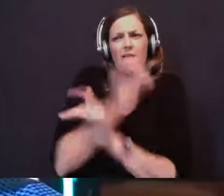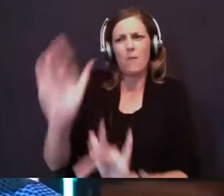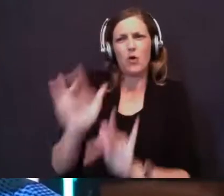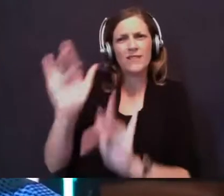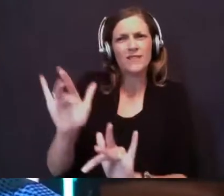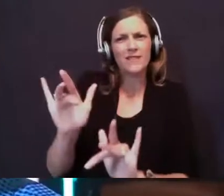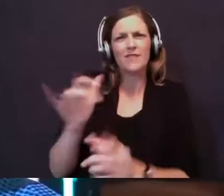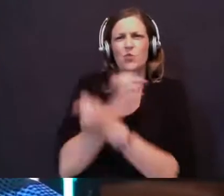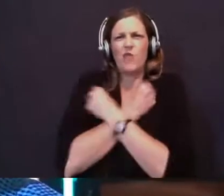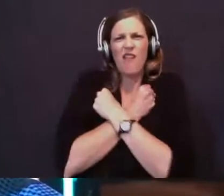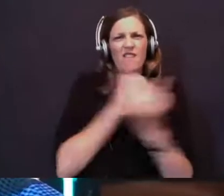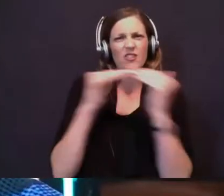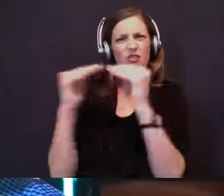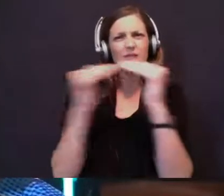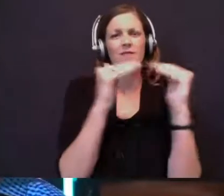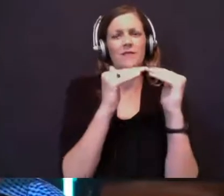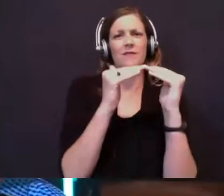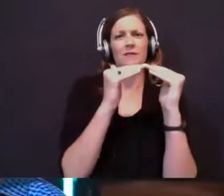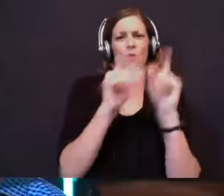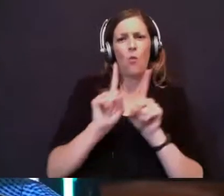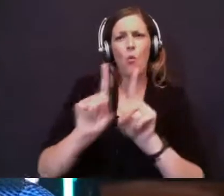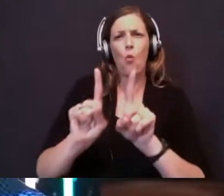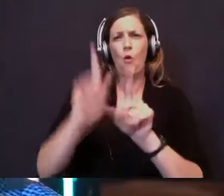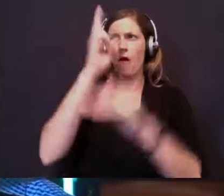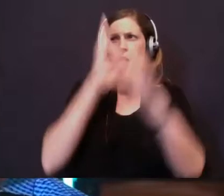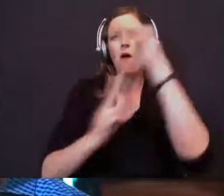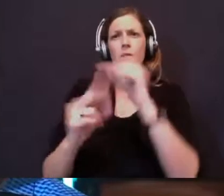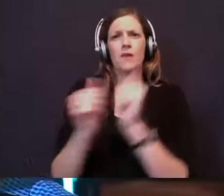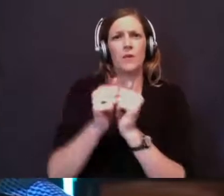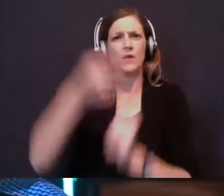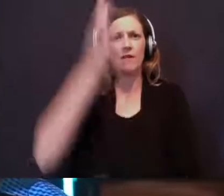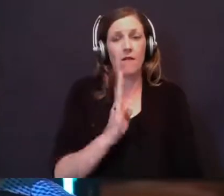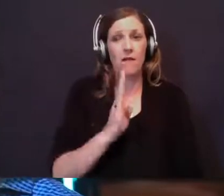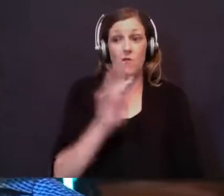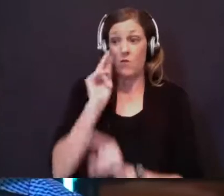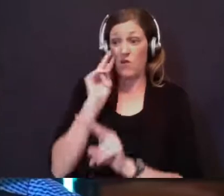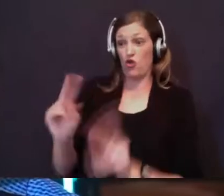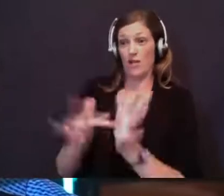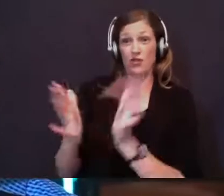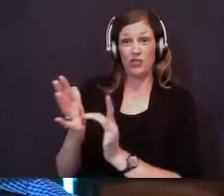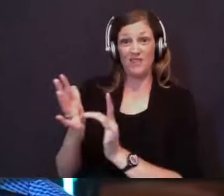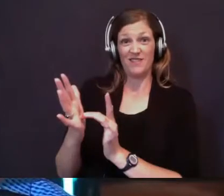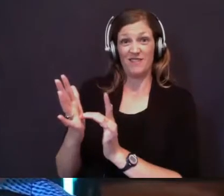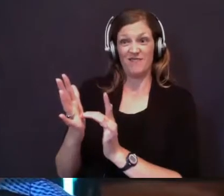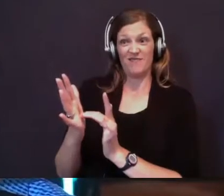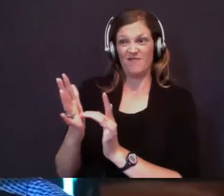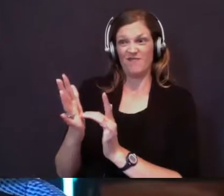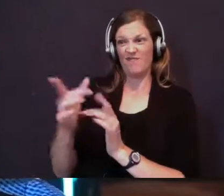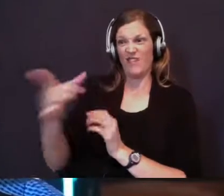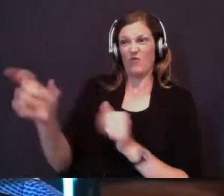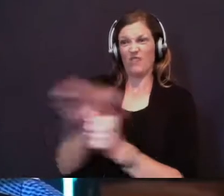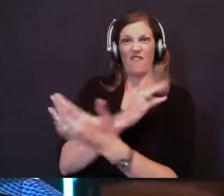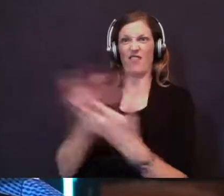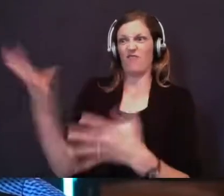justice, and to walk humbly with your God. When we look at Jesus, he embodied his life. Just look at the 12